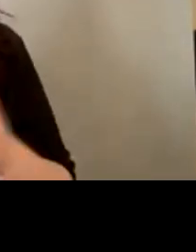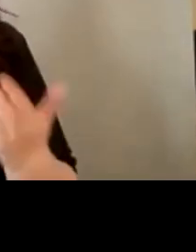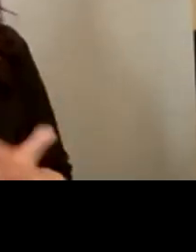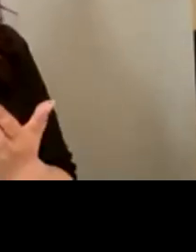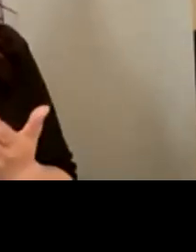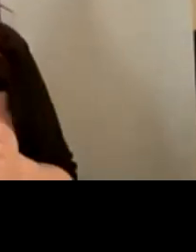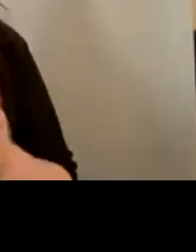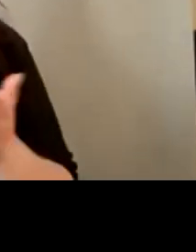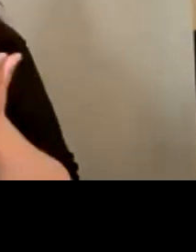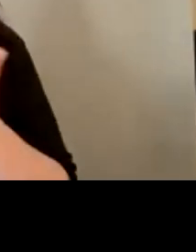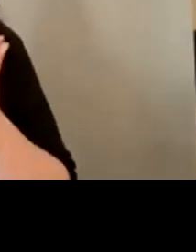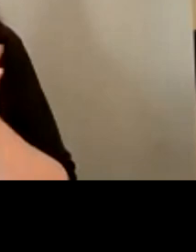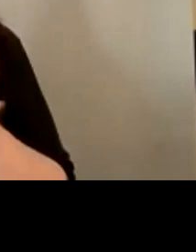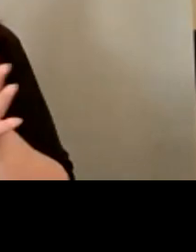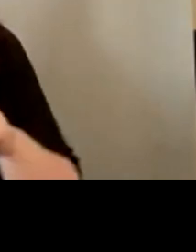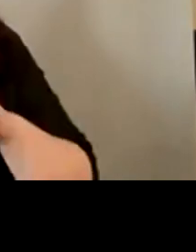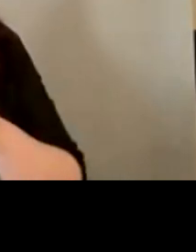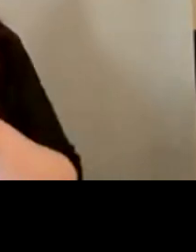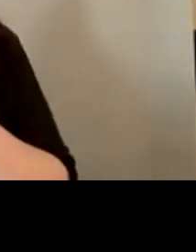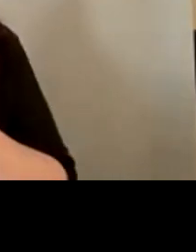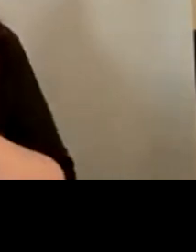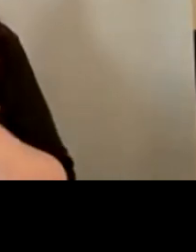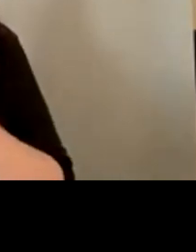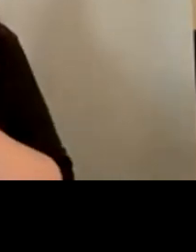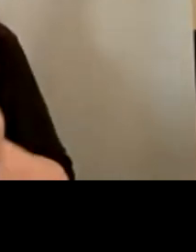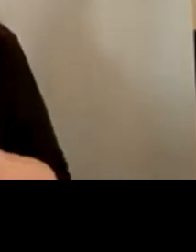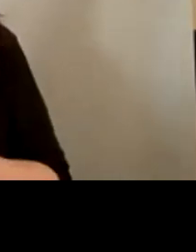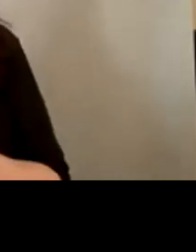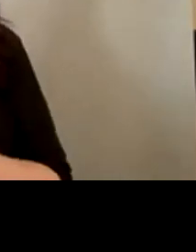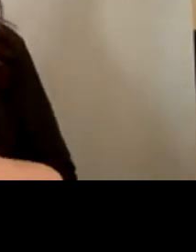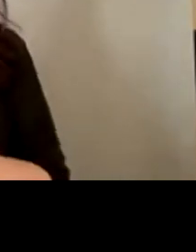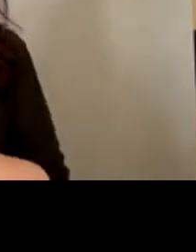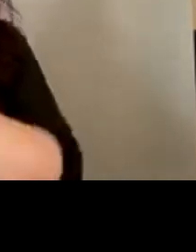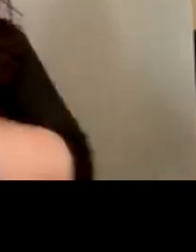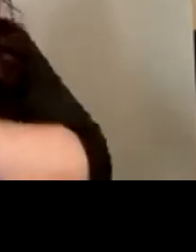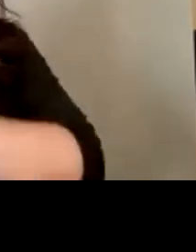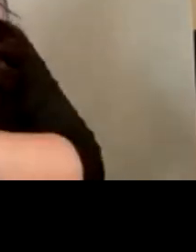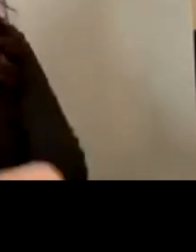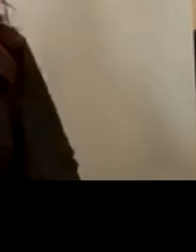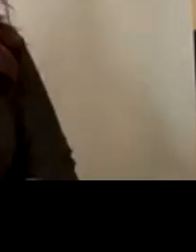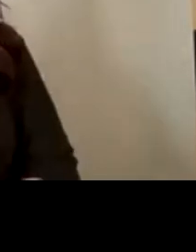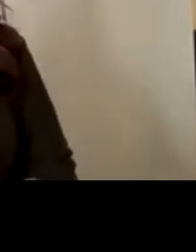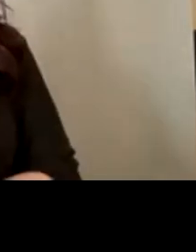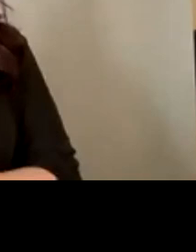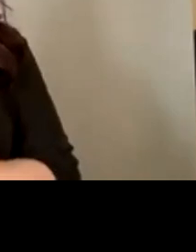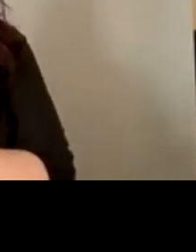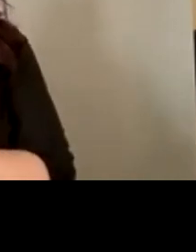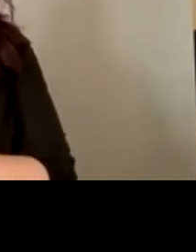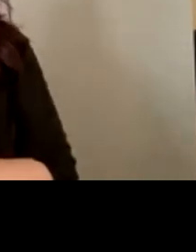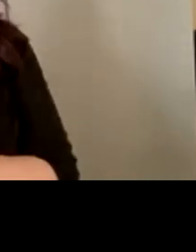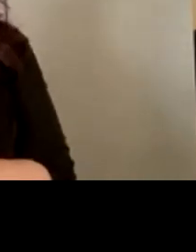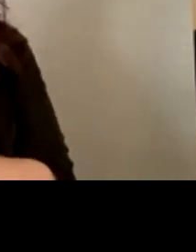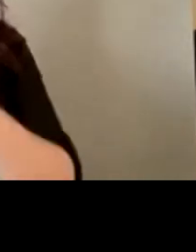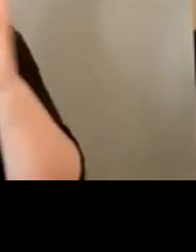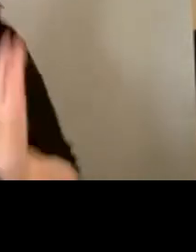linda fitzpatrick she is the head curator at the scottish fisheries museum fife and she's really going to give you an overview